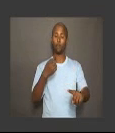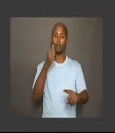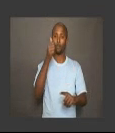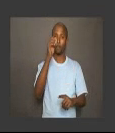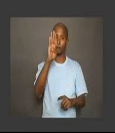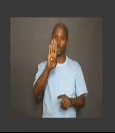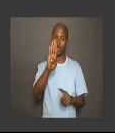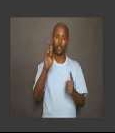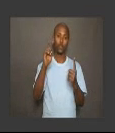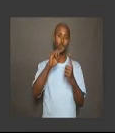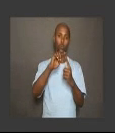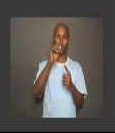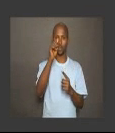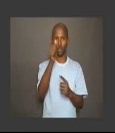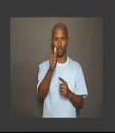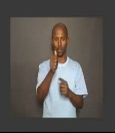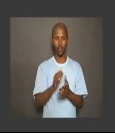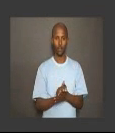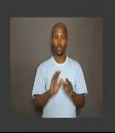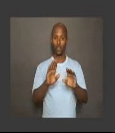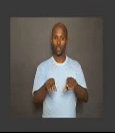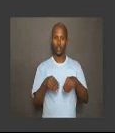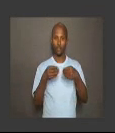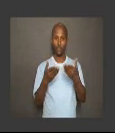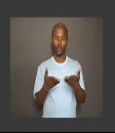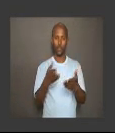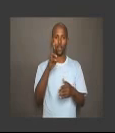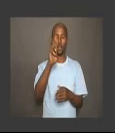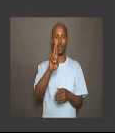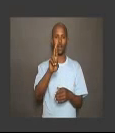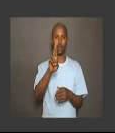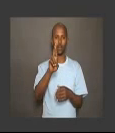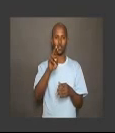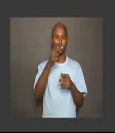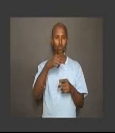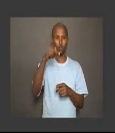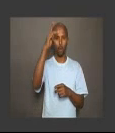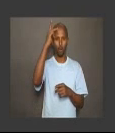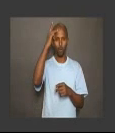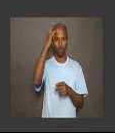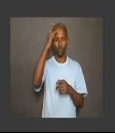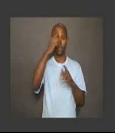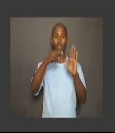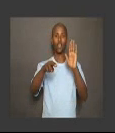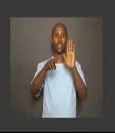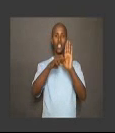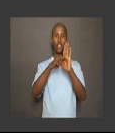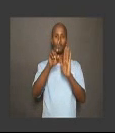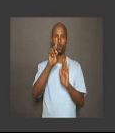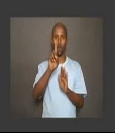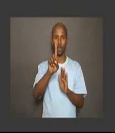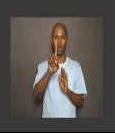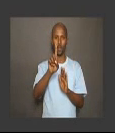to A, given by R to the power of negative 1,